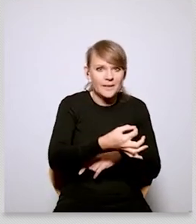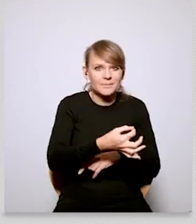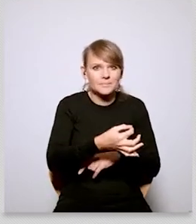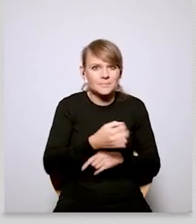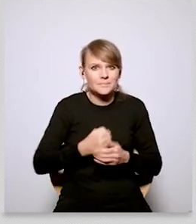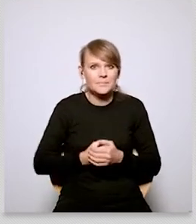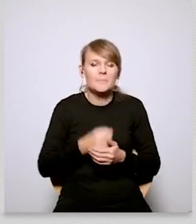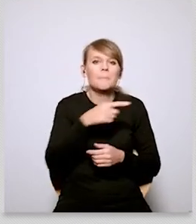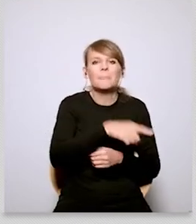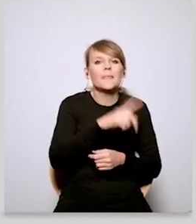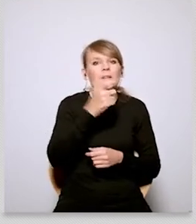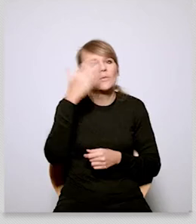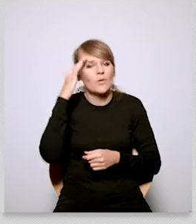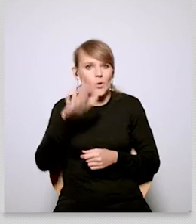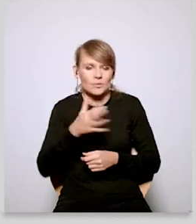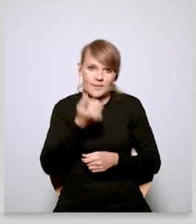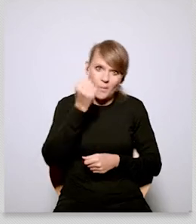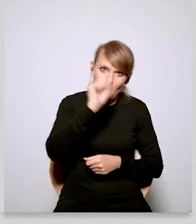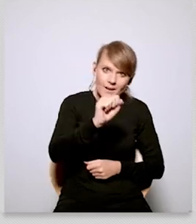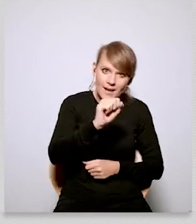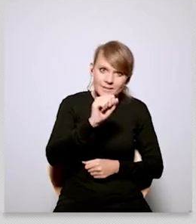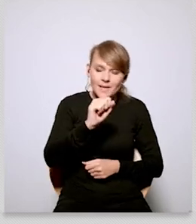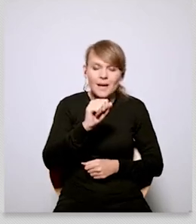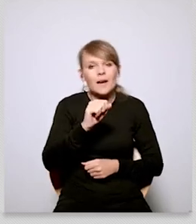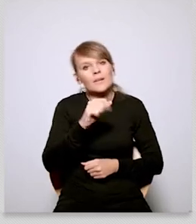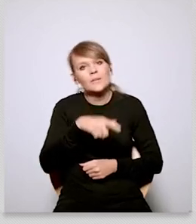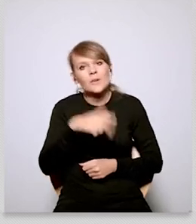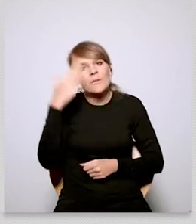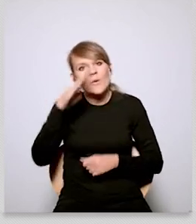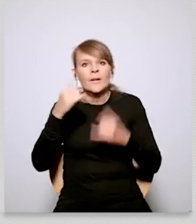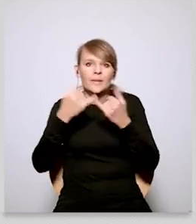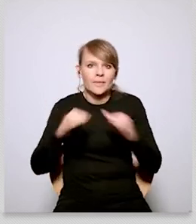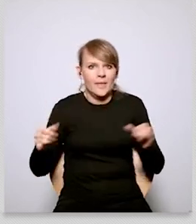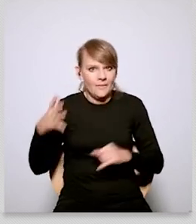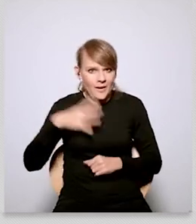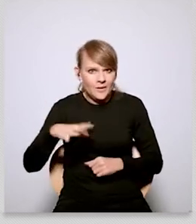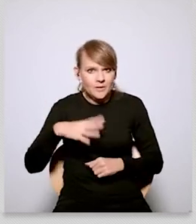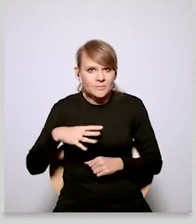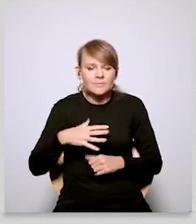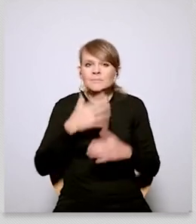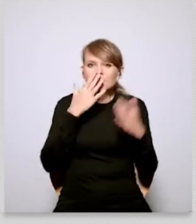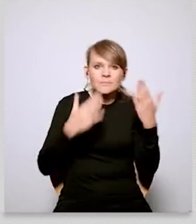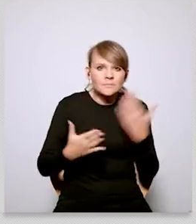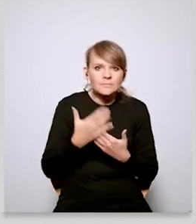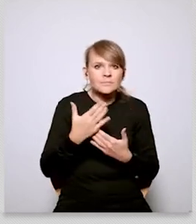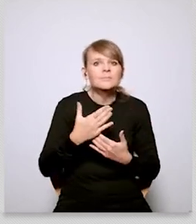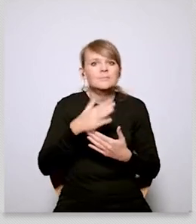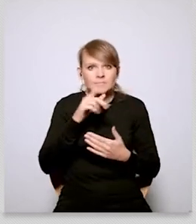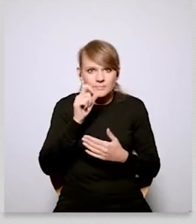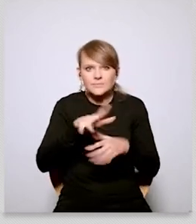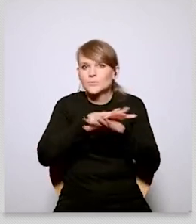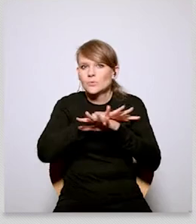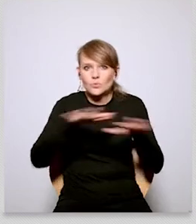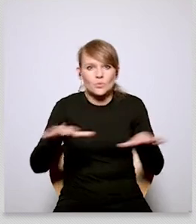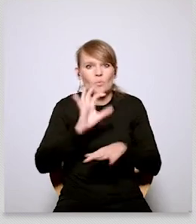what they prefer democracy or some other values and it turns out